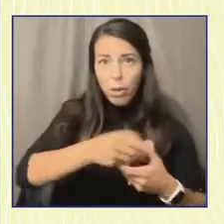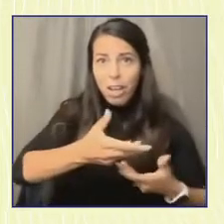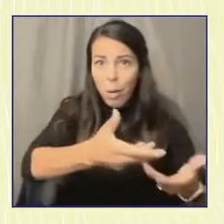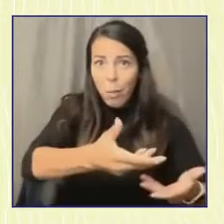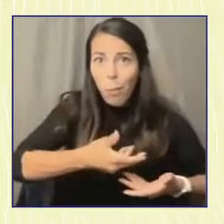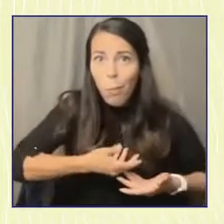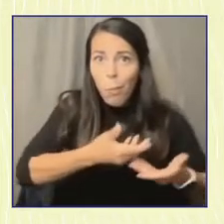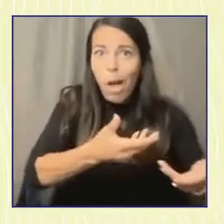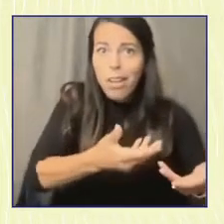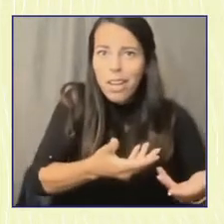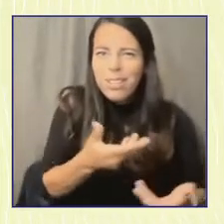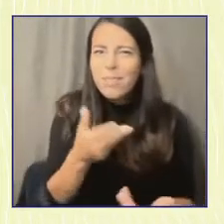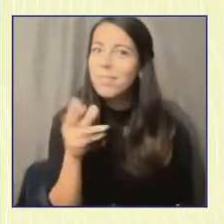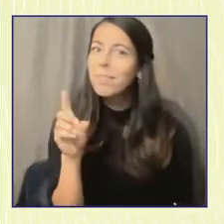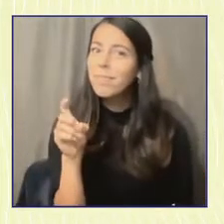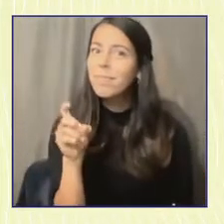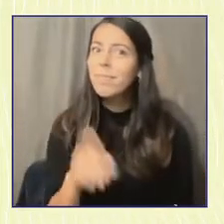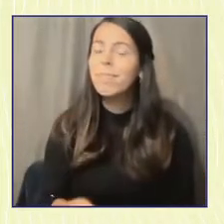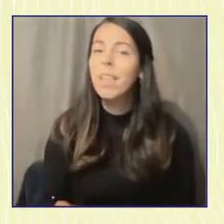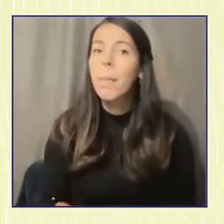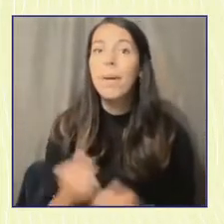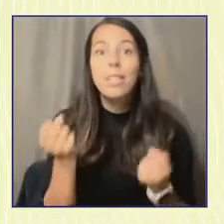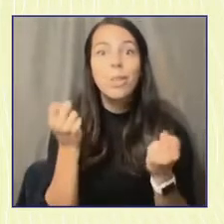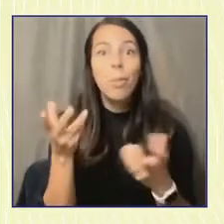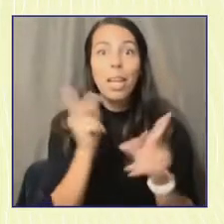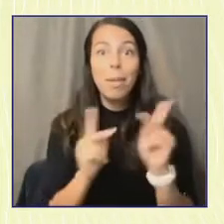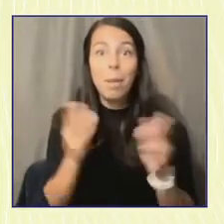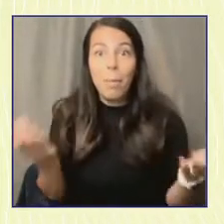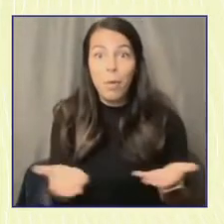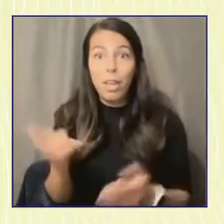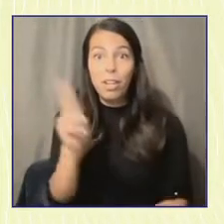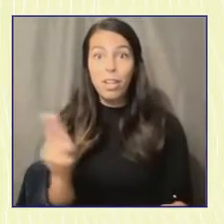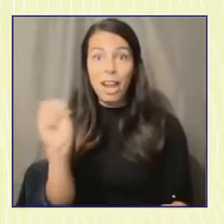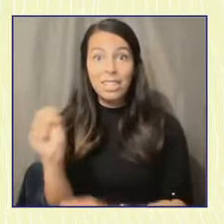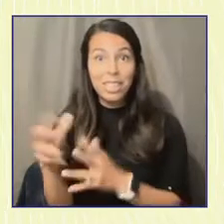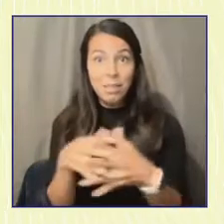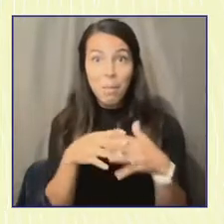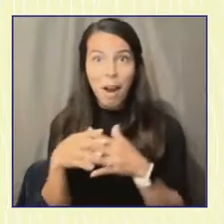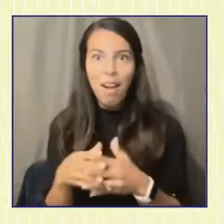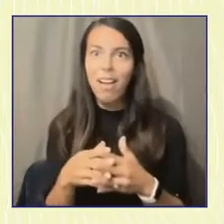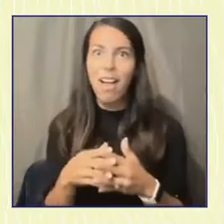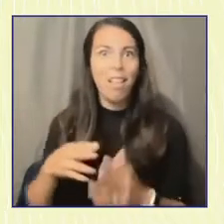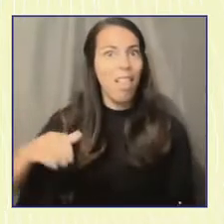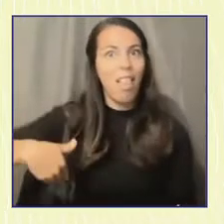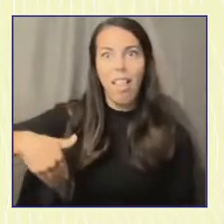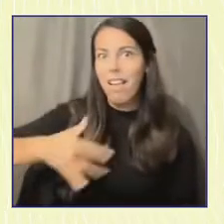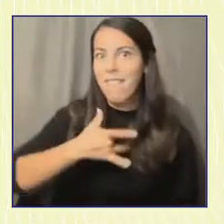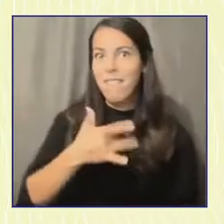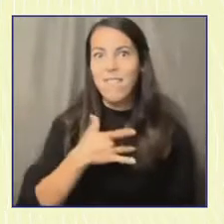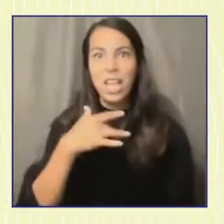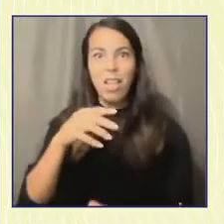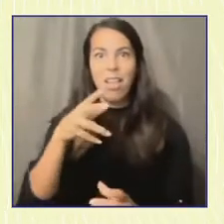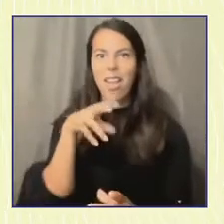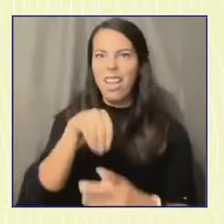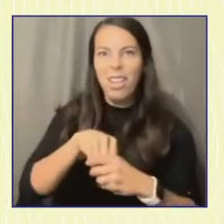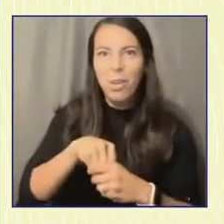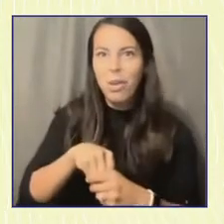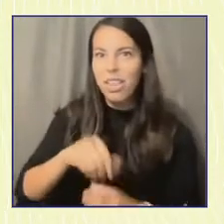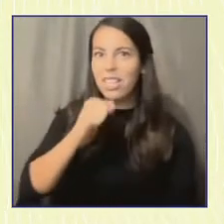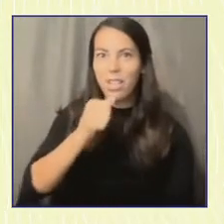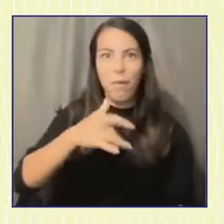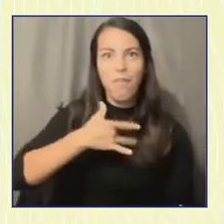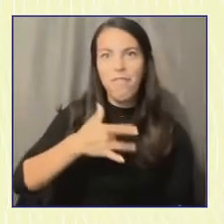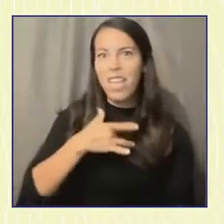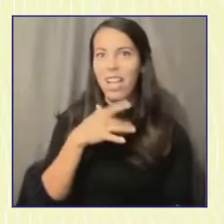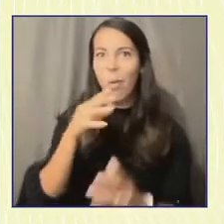many young people in the U.S., we haven't. We haven't supported them. They haven't felt included or welcomed. And that